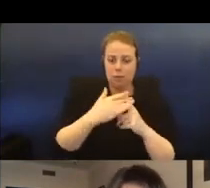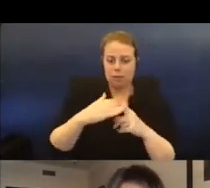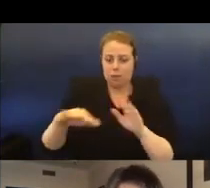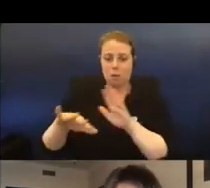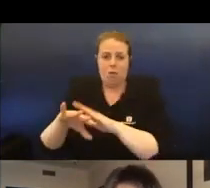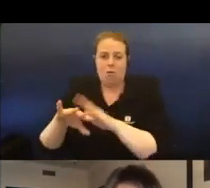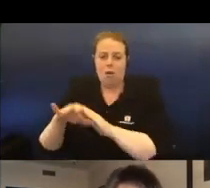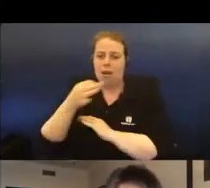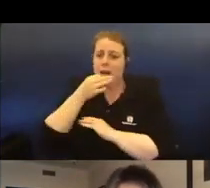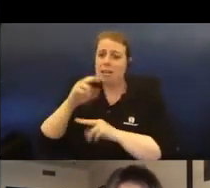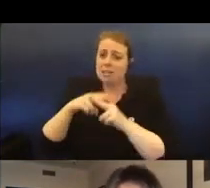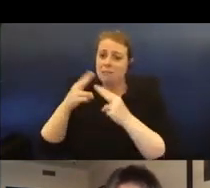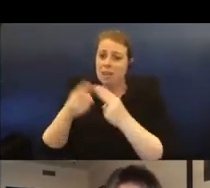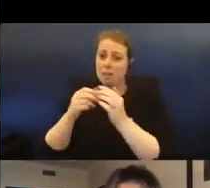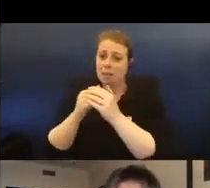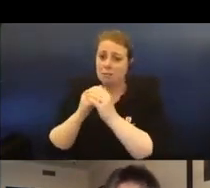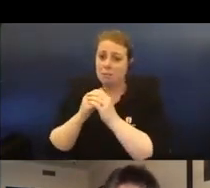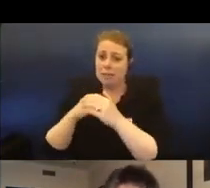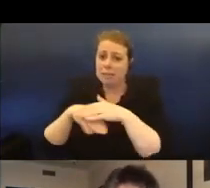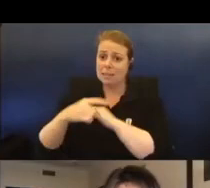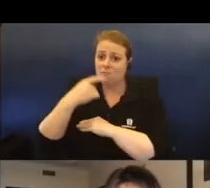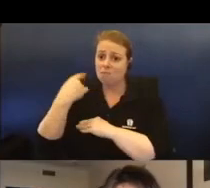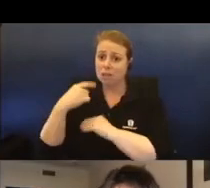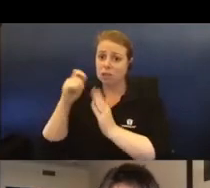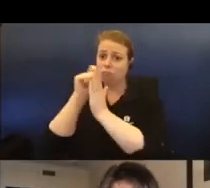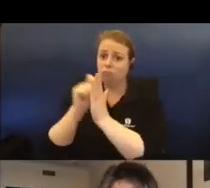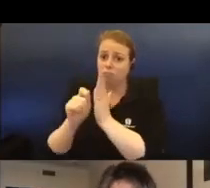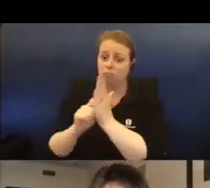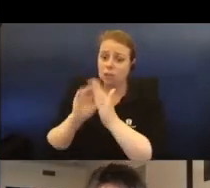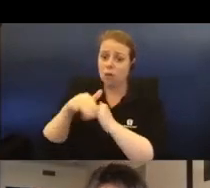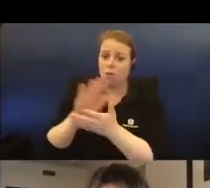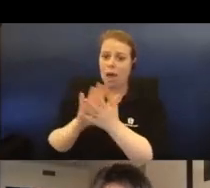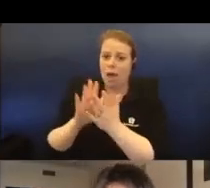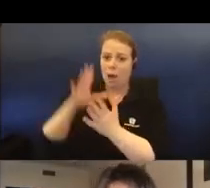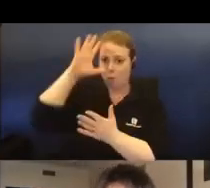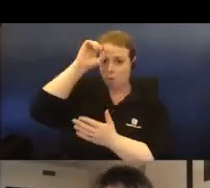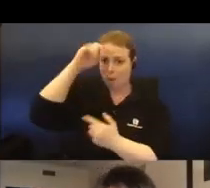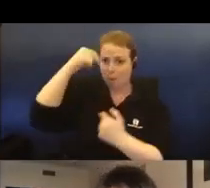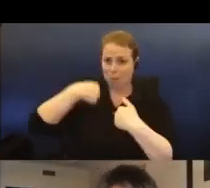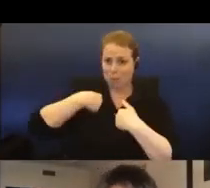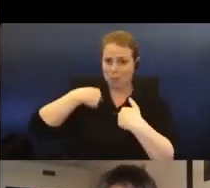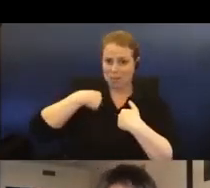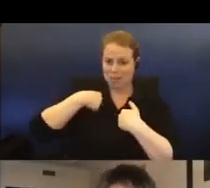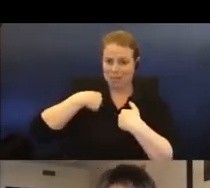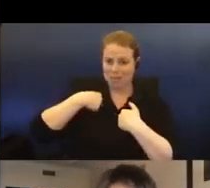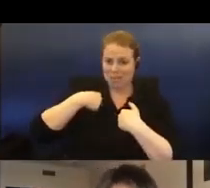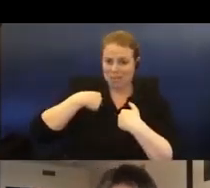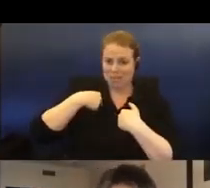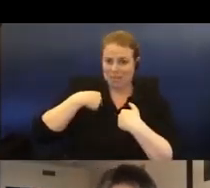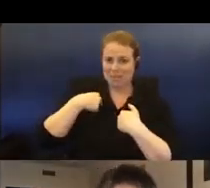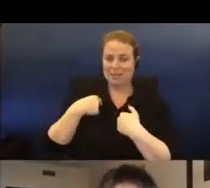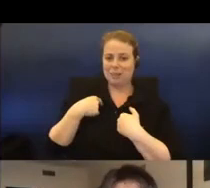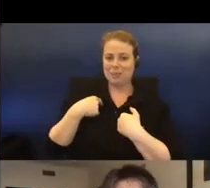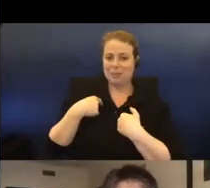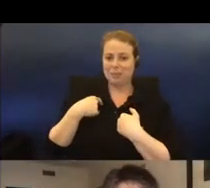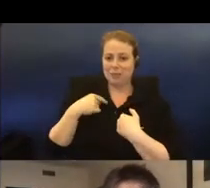who I left behind in Georgia, in Russia, to write about how I was remembered. And I presented those quotes as